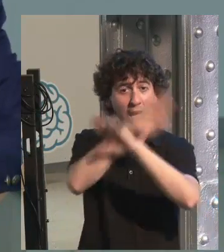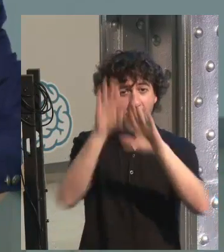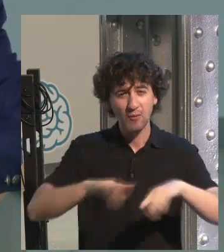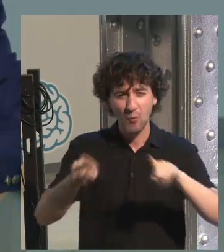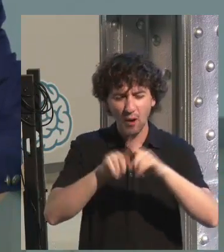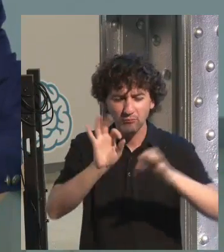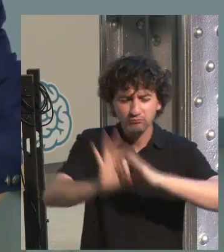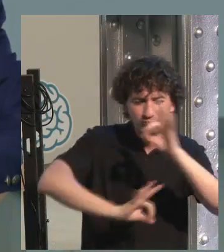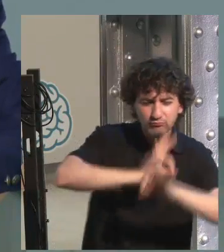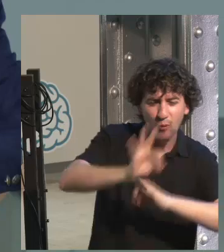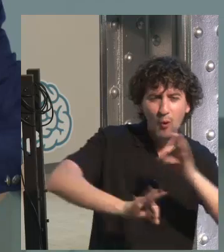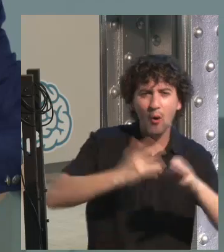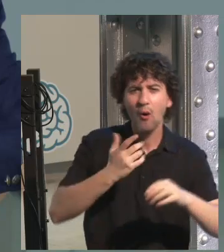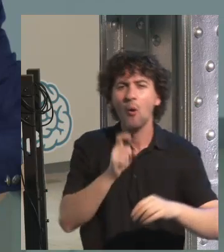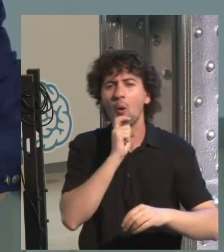So this,